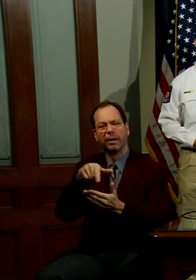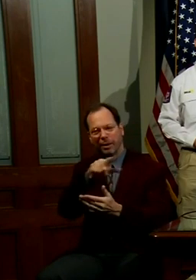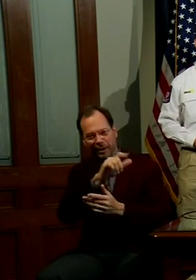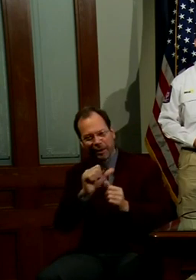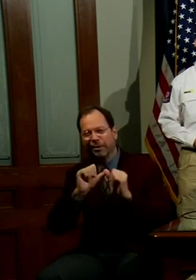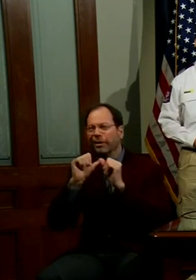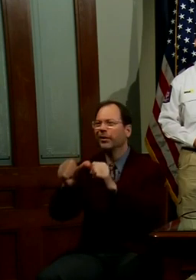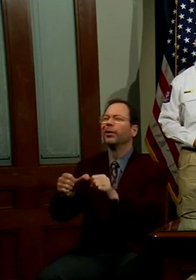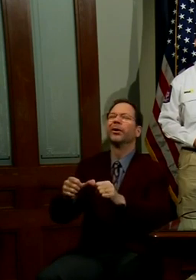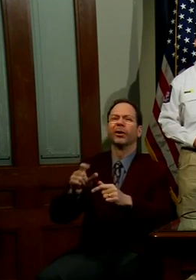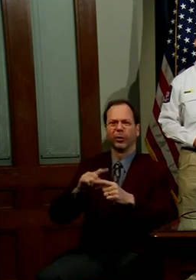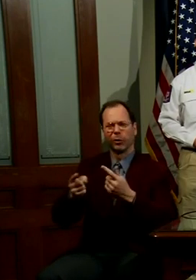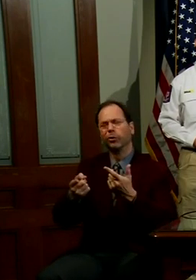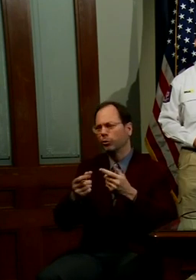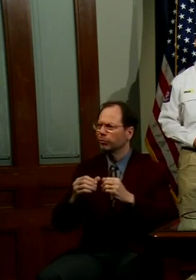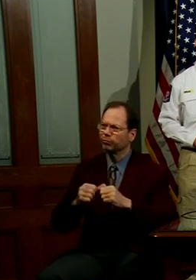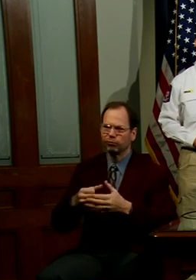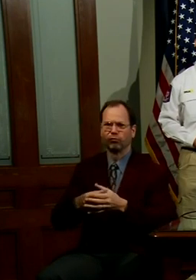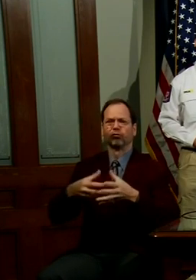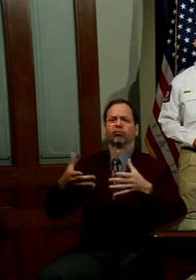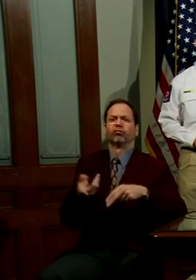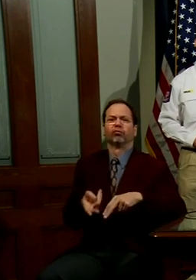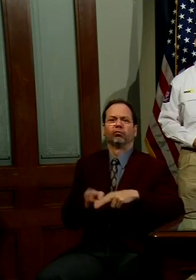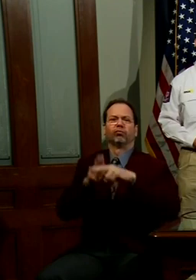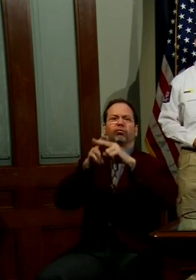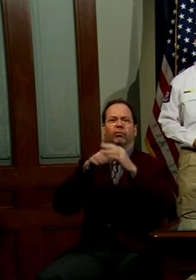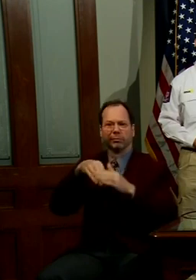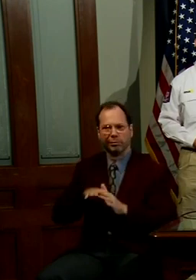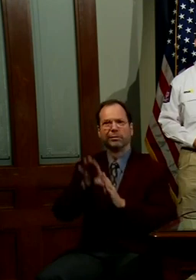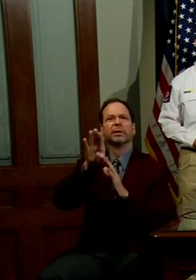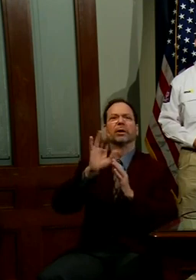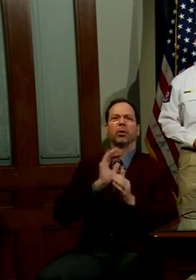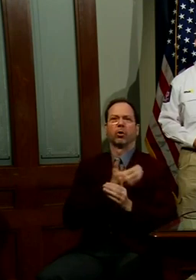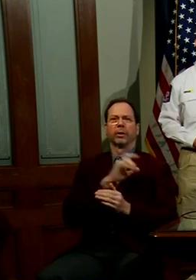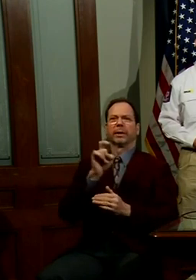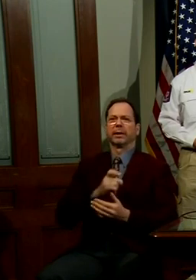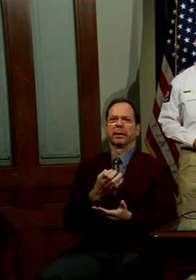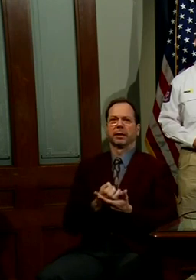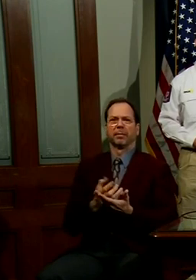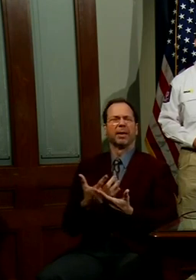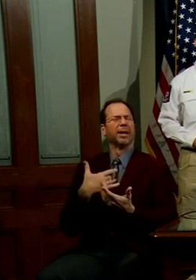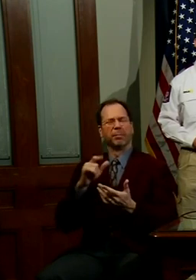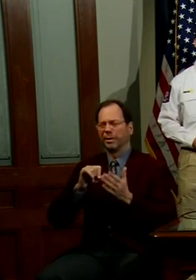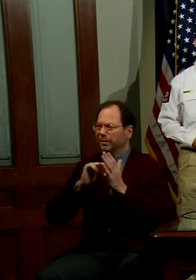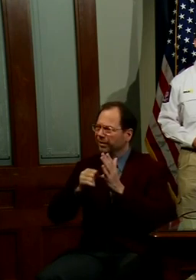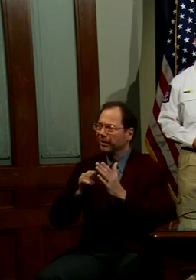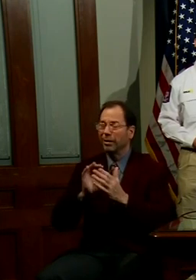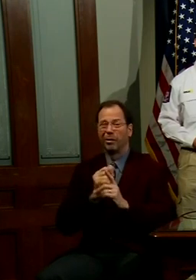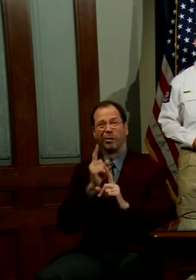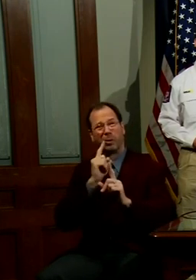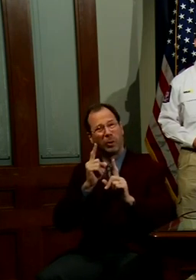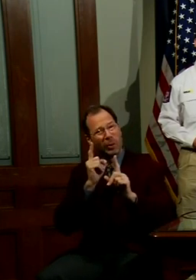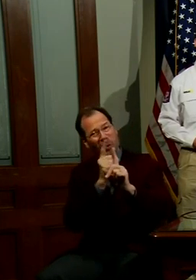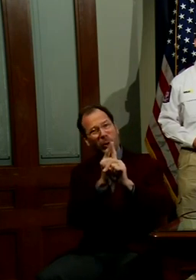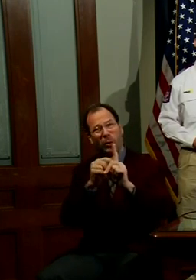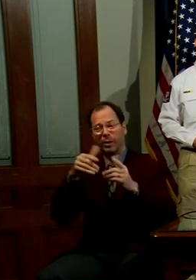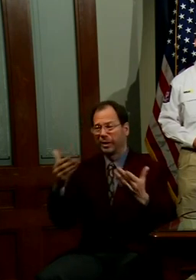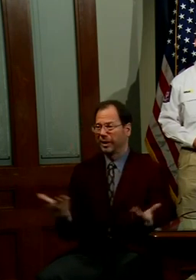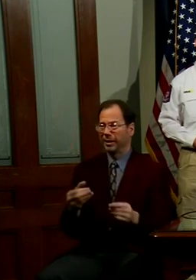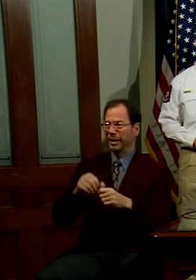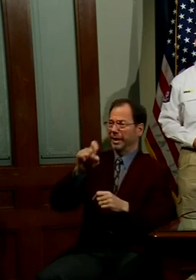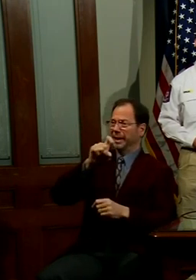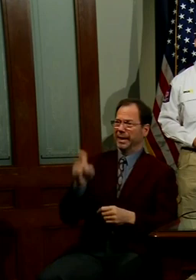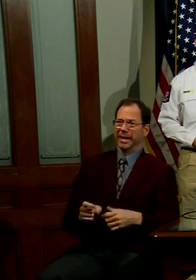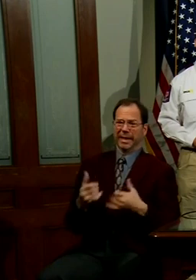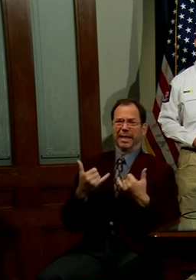to stimulate the Texas economy. That said, I cannot emphasize enough, our primary goal in the state of Texas